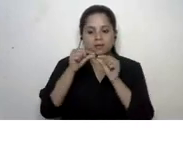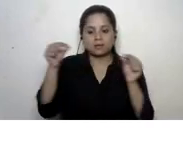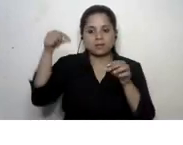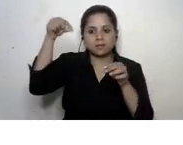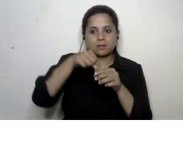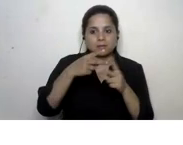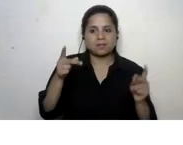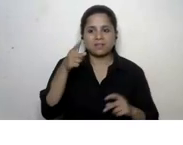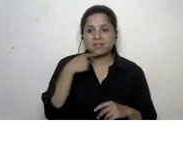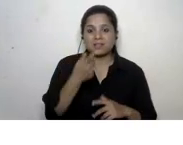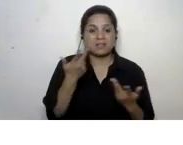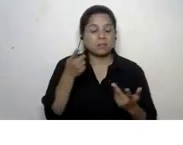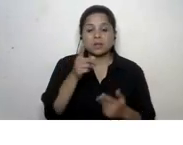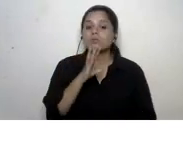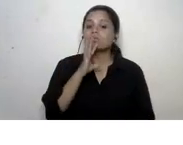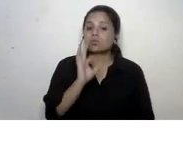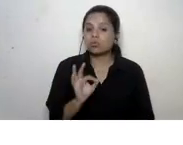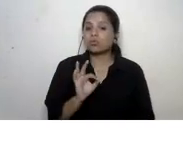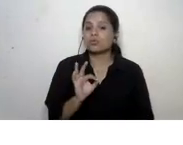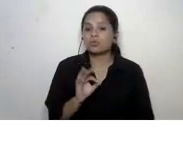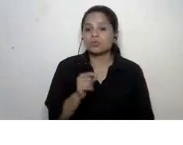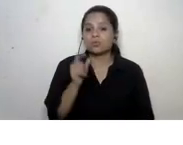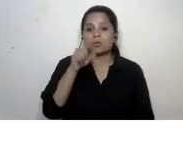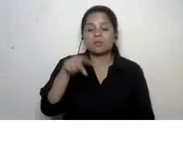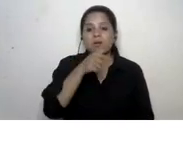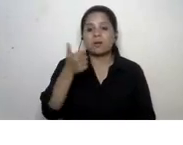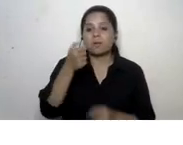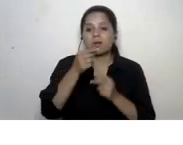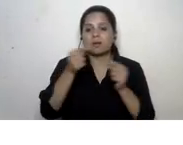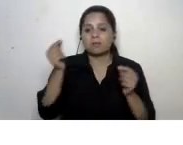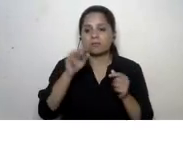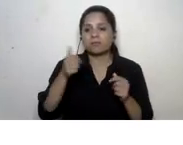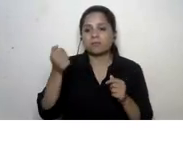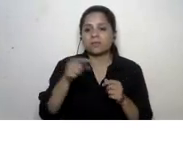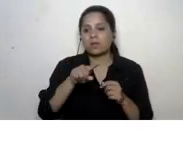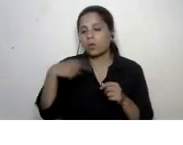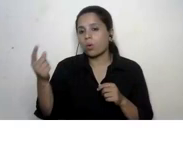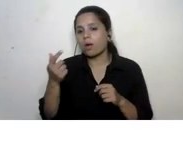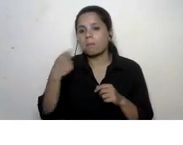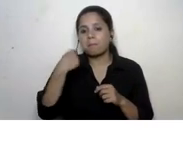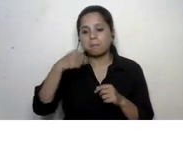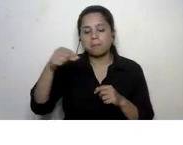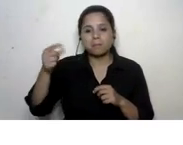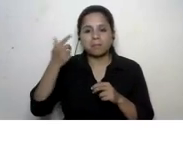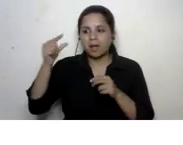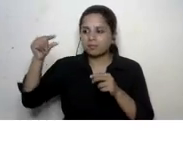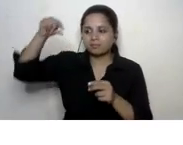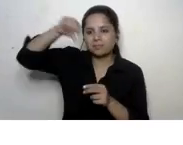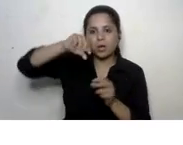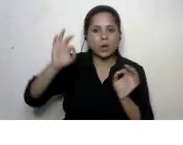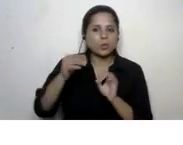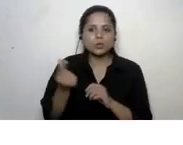statement because it's very true that everyone is using ball pens and not fountain pens anymore thank you